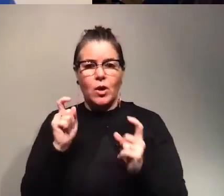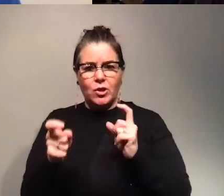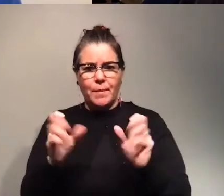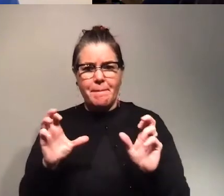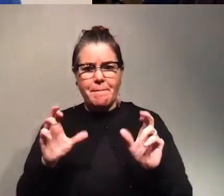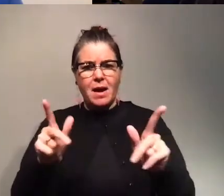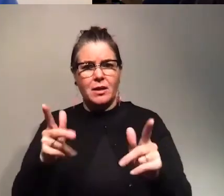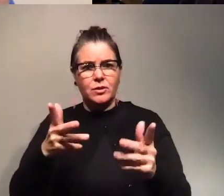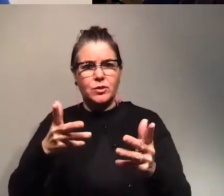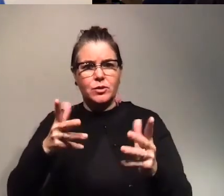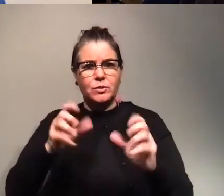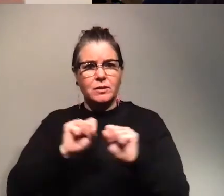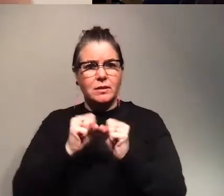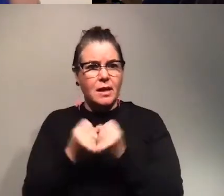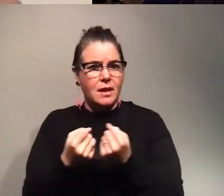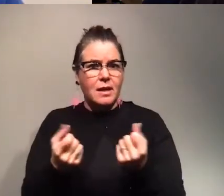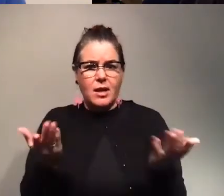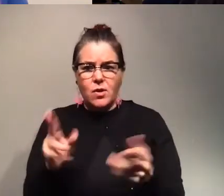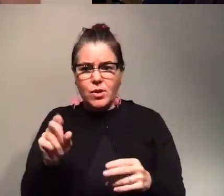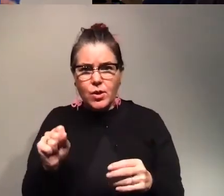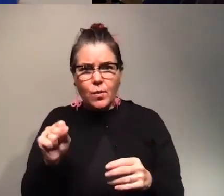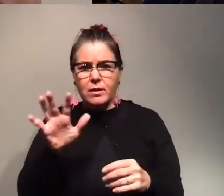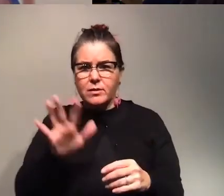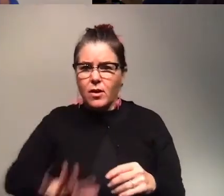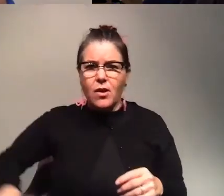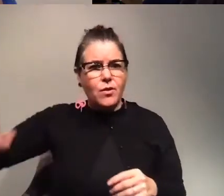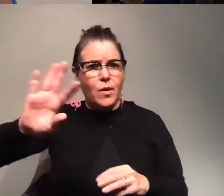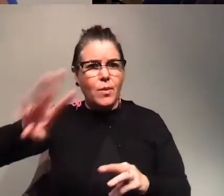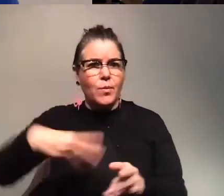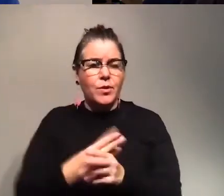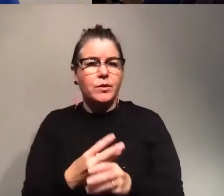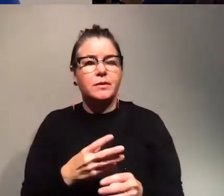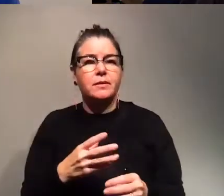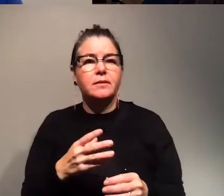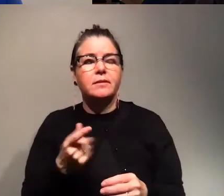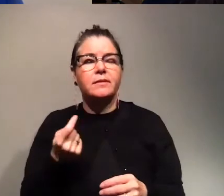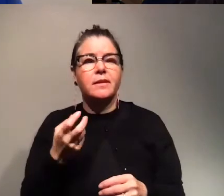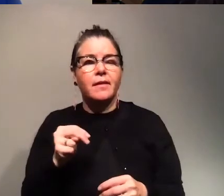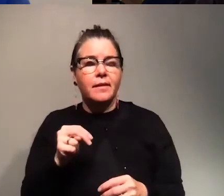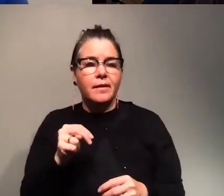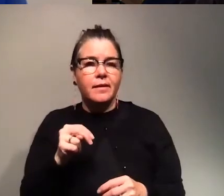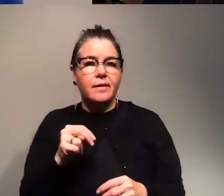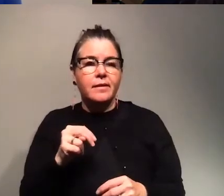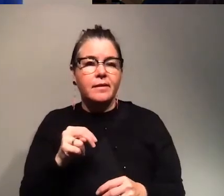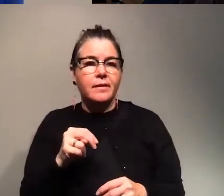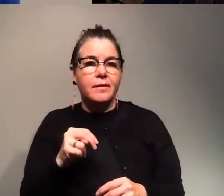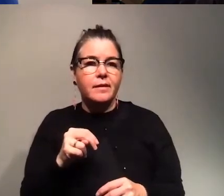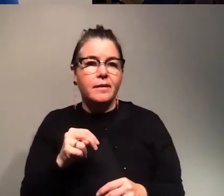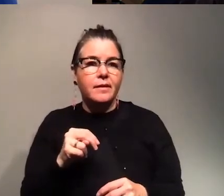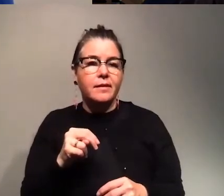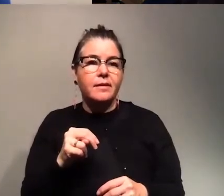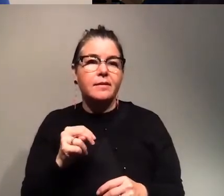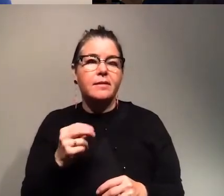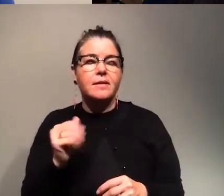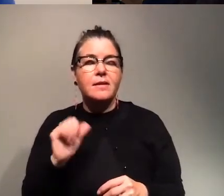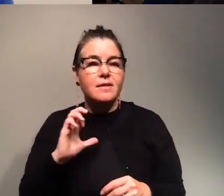here in the u.s or around the world and when they have been a little bit attacked and